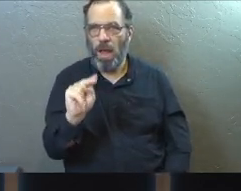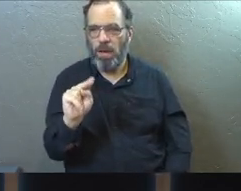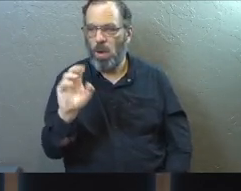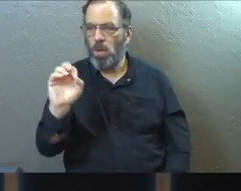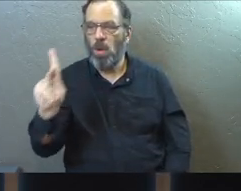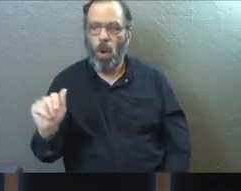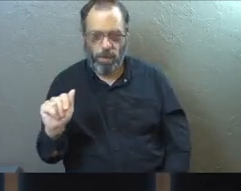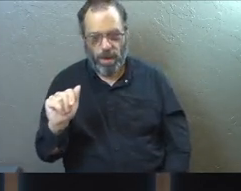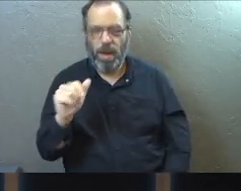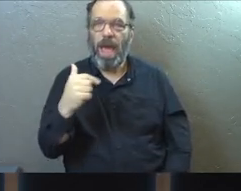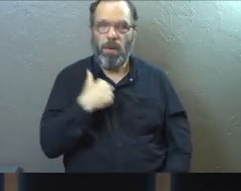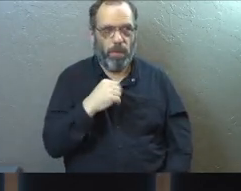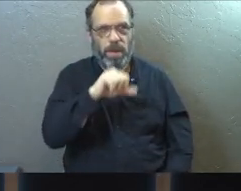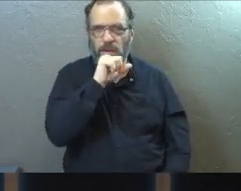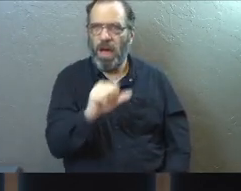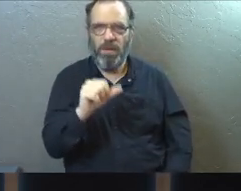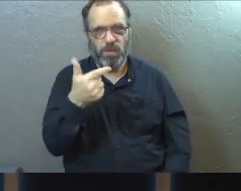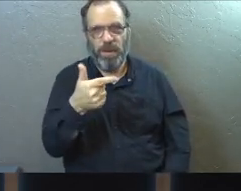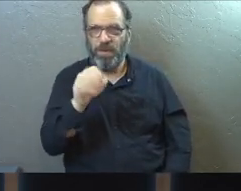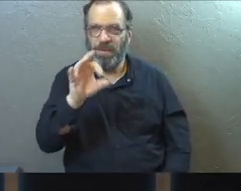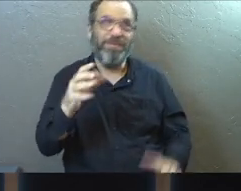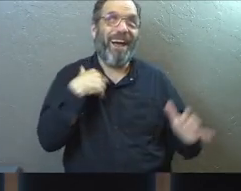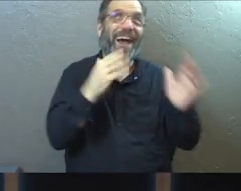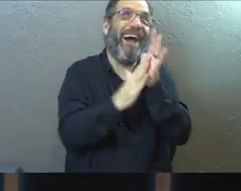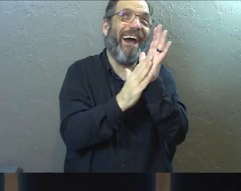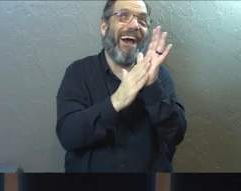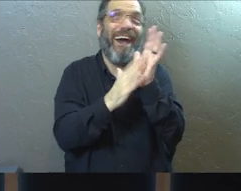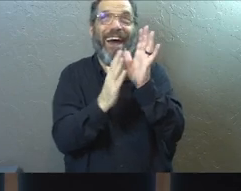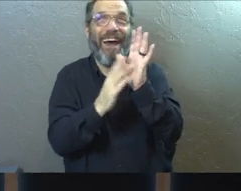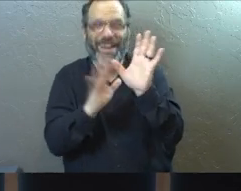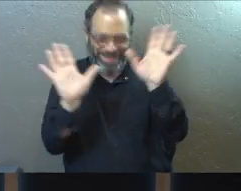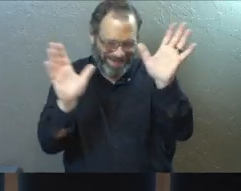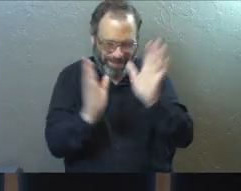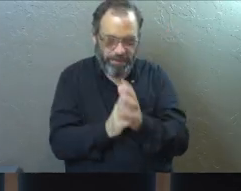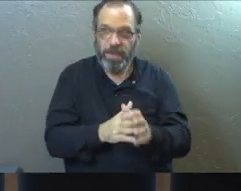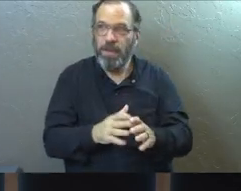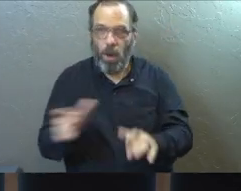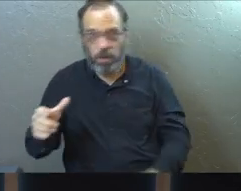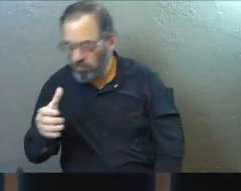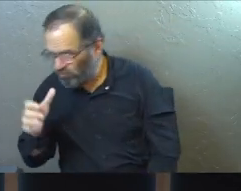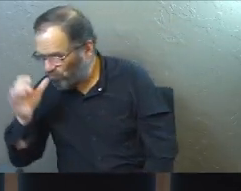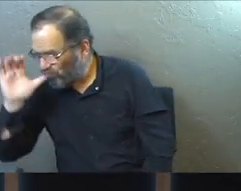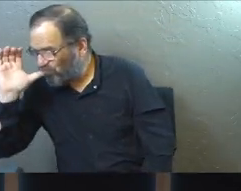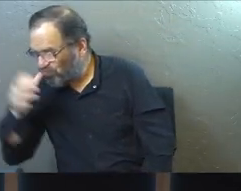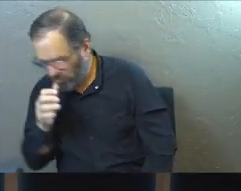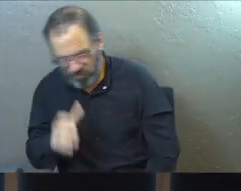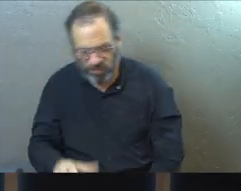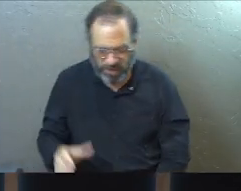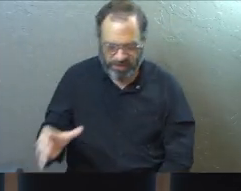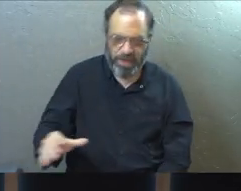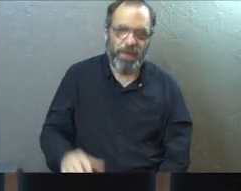Church, and we just want to get back there. I was clapping. That's great. Thank you, guys. Aw, I'll drink really quick while we do that,